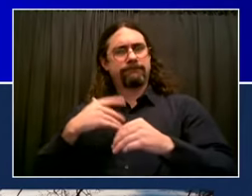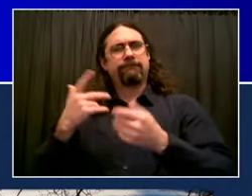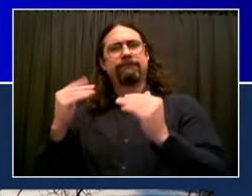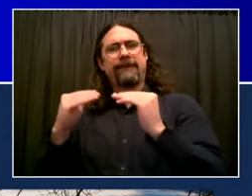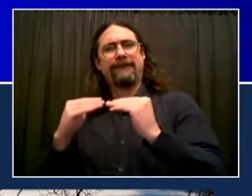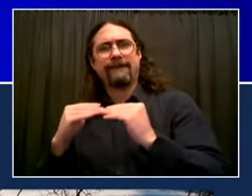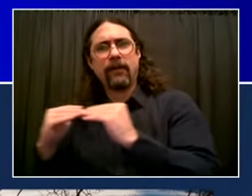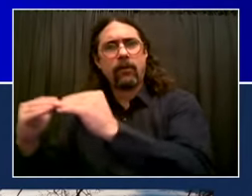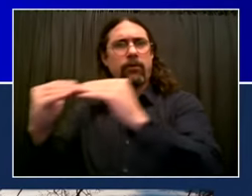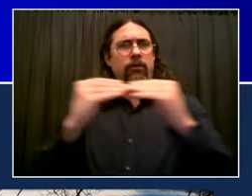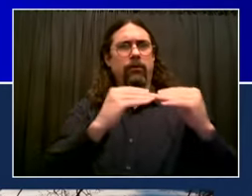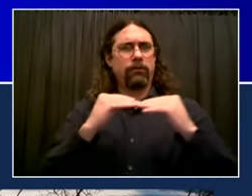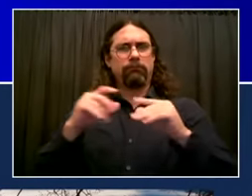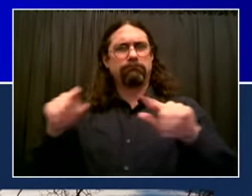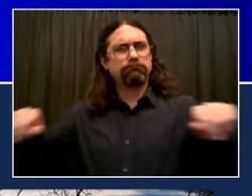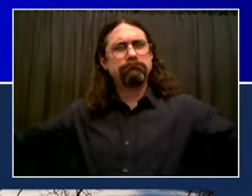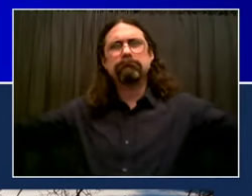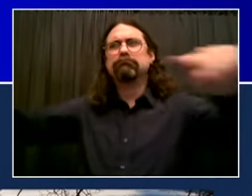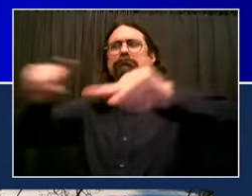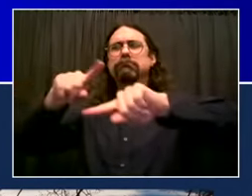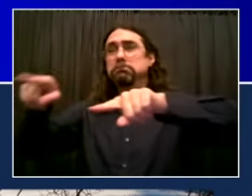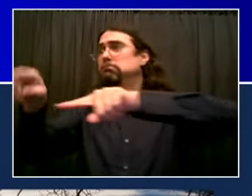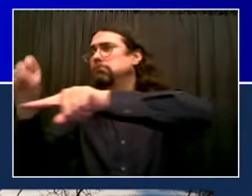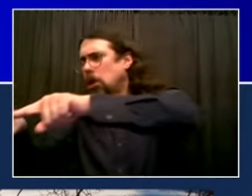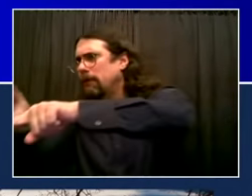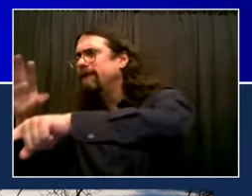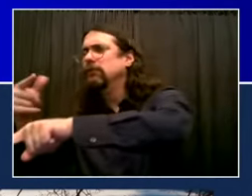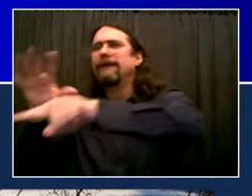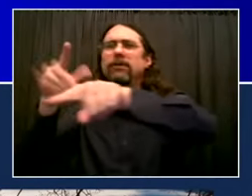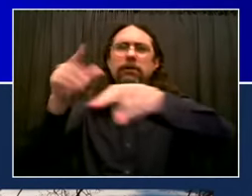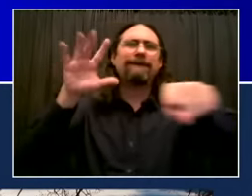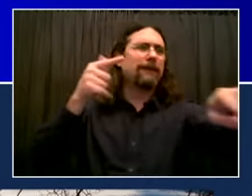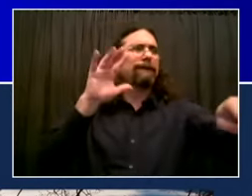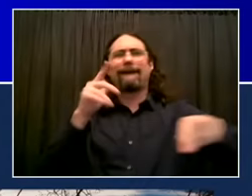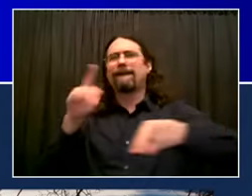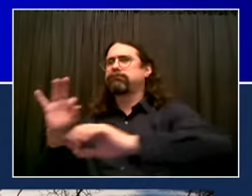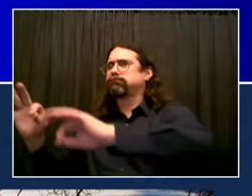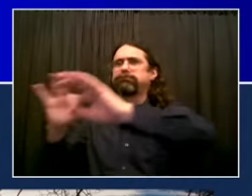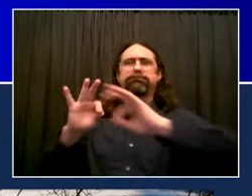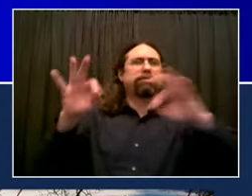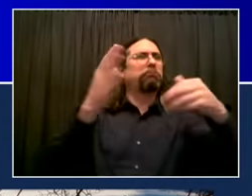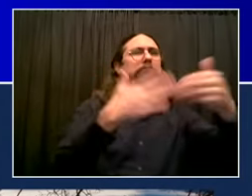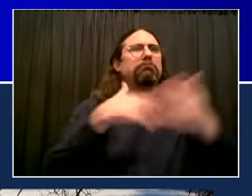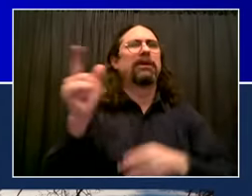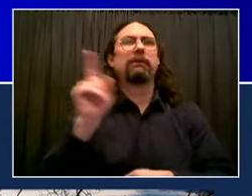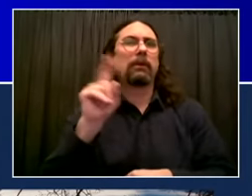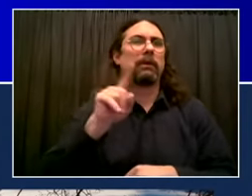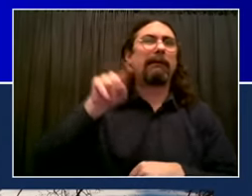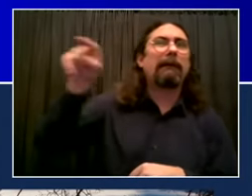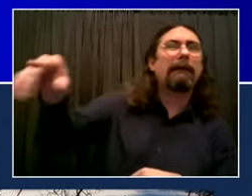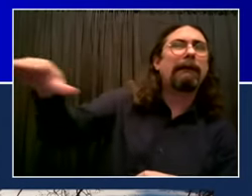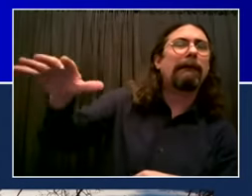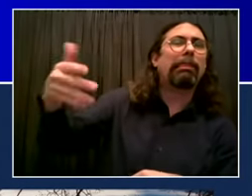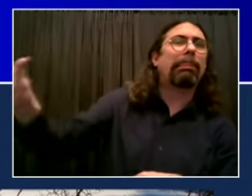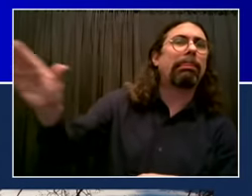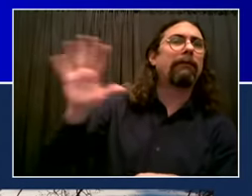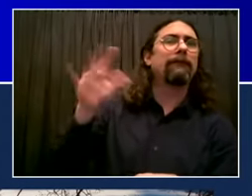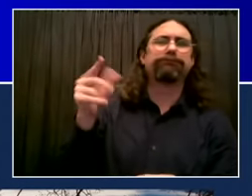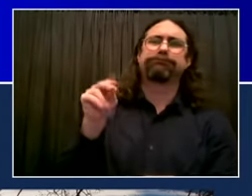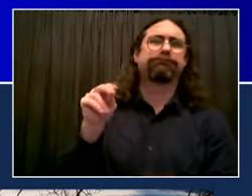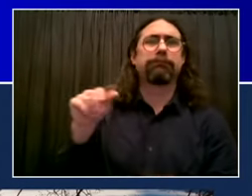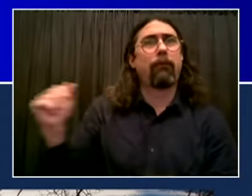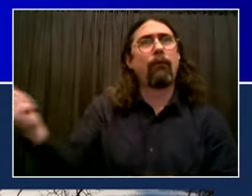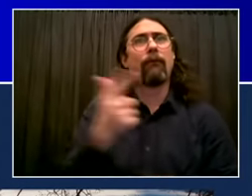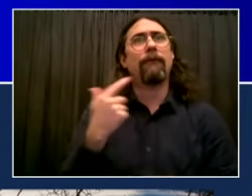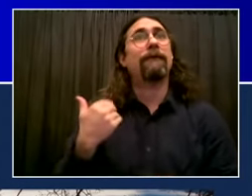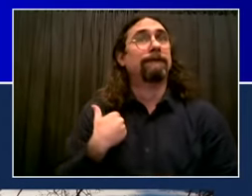but on the neighborhoods that were hardest hit and need equity first. So one of the things we'll be doing is fostering